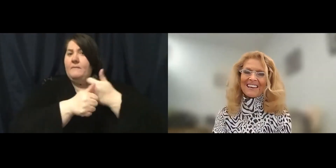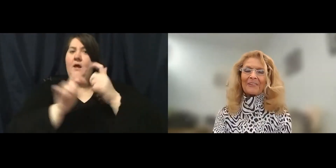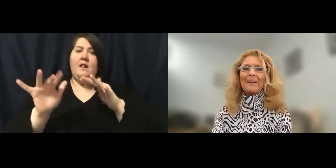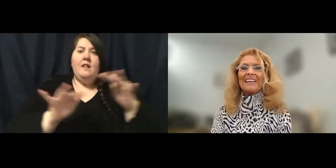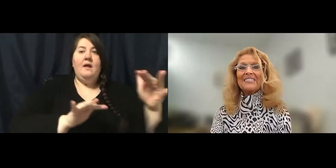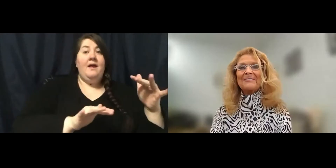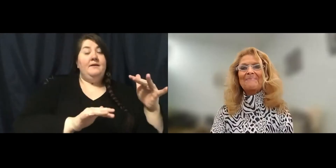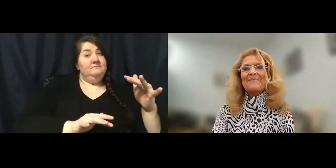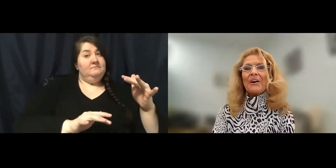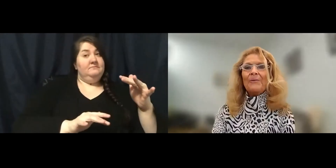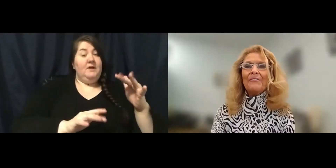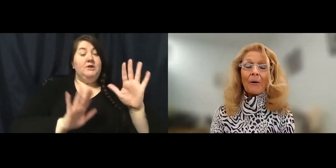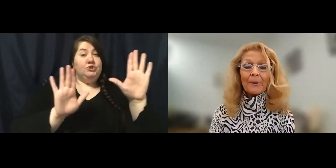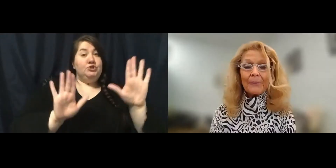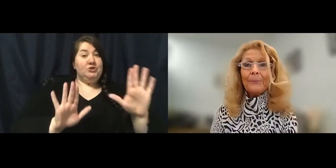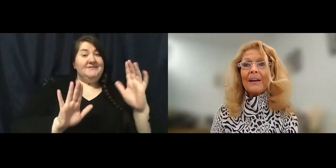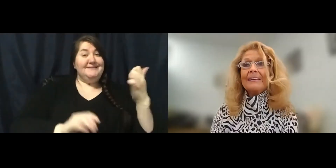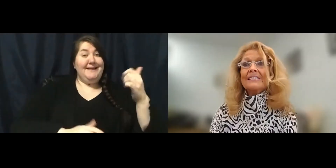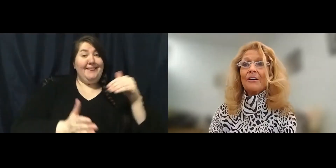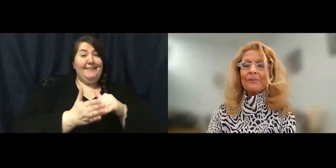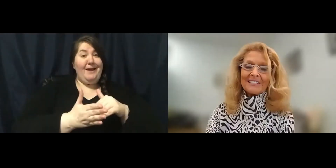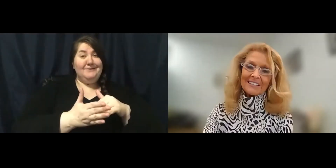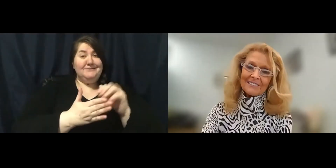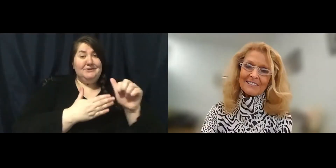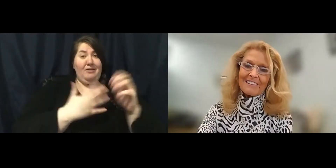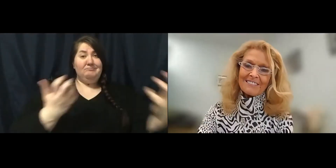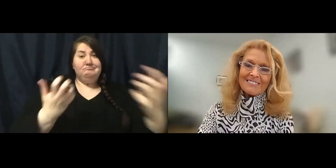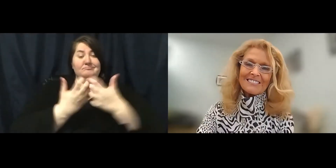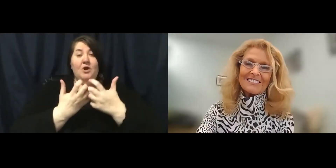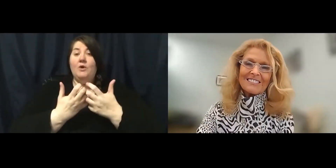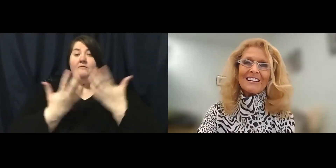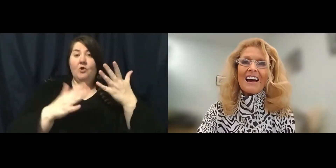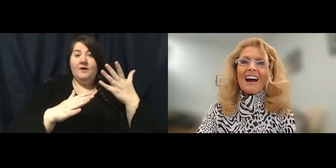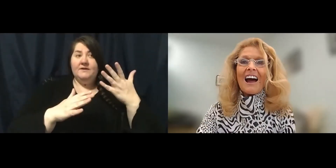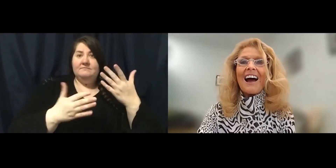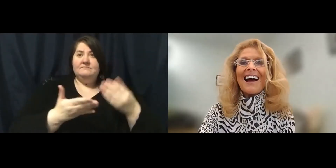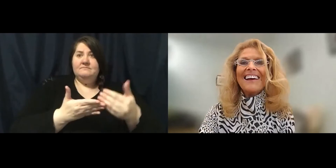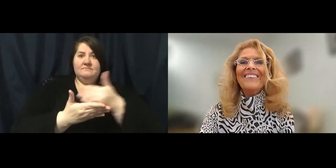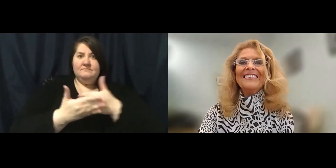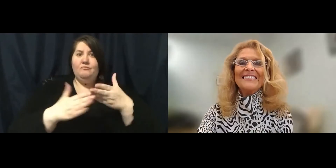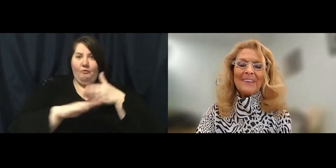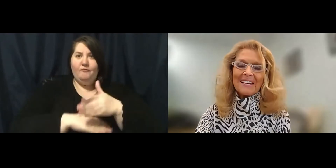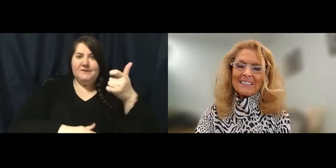,000 match, we've already raised over $10,000. I want to make a